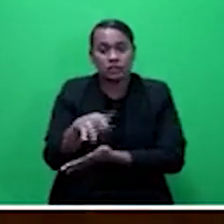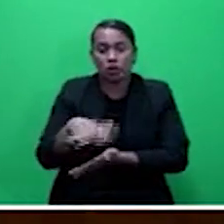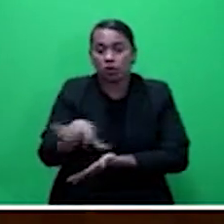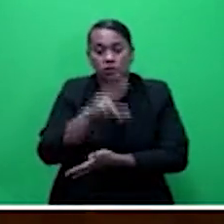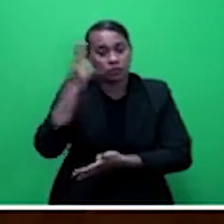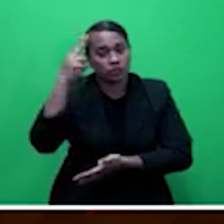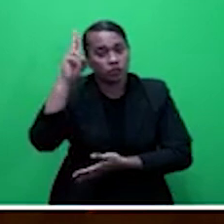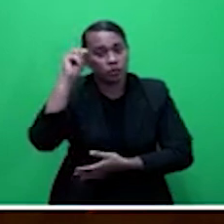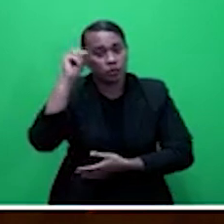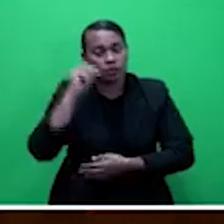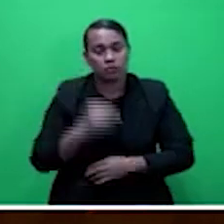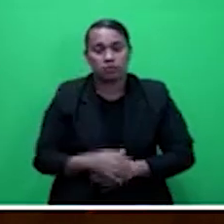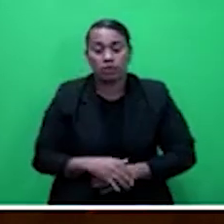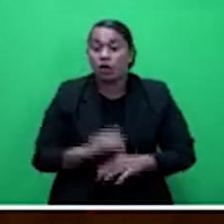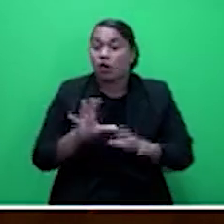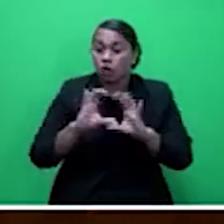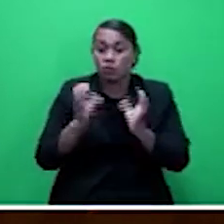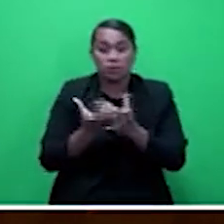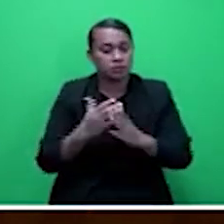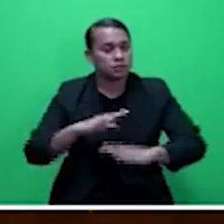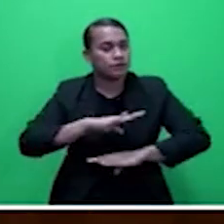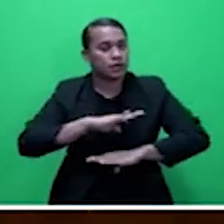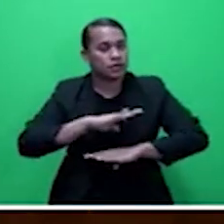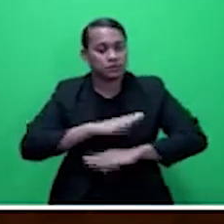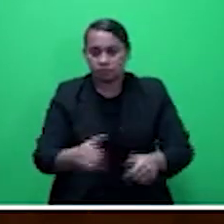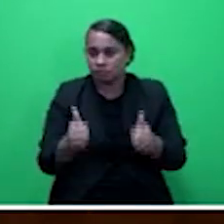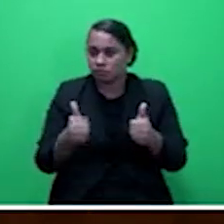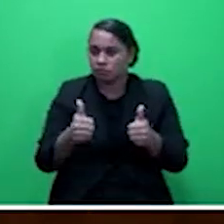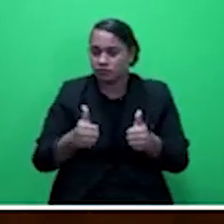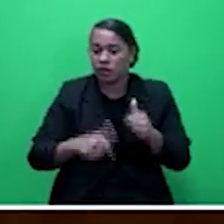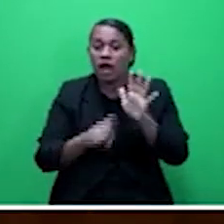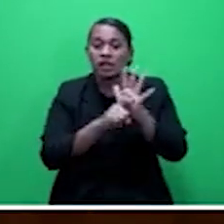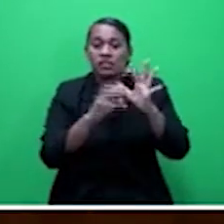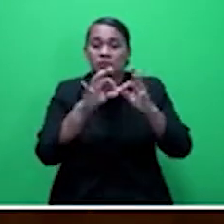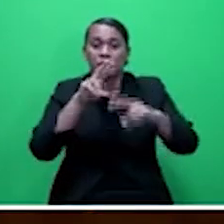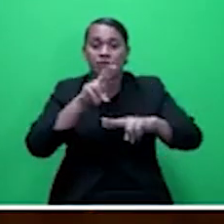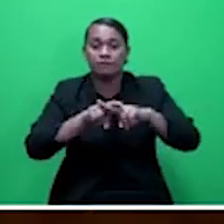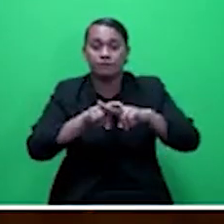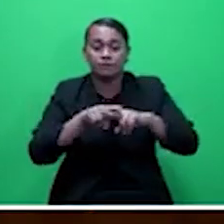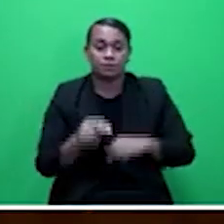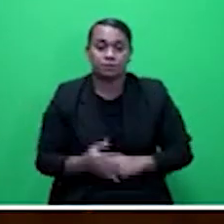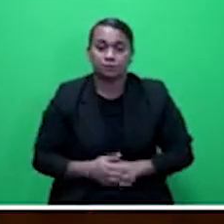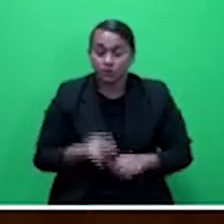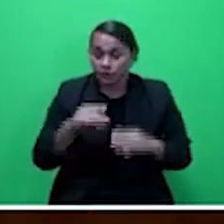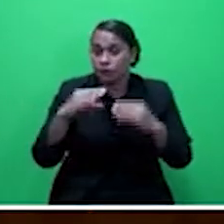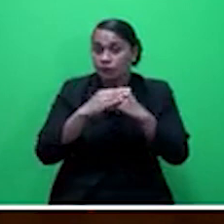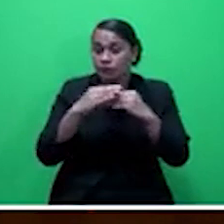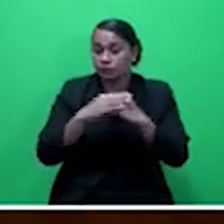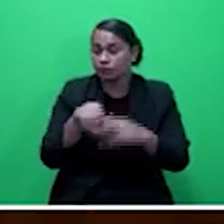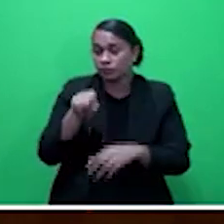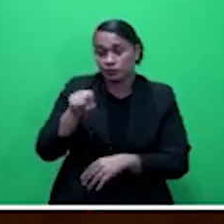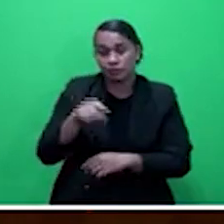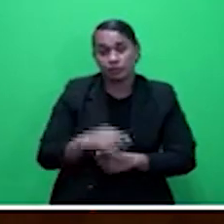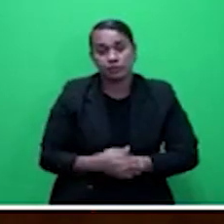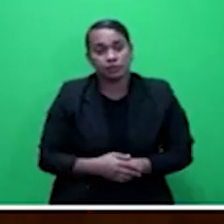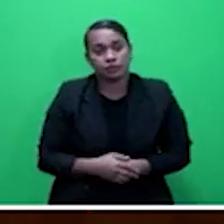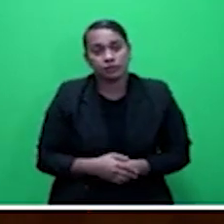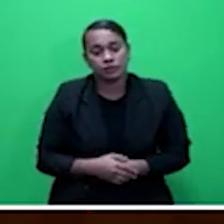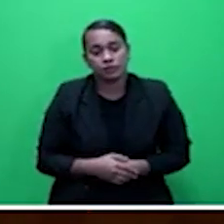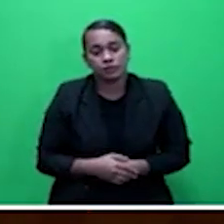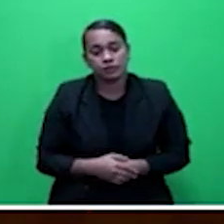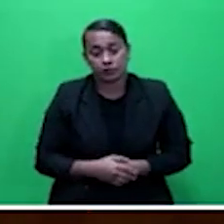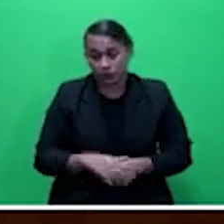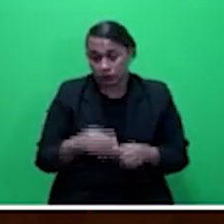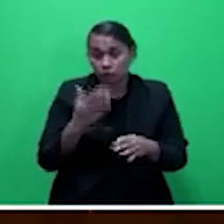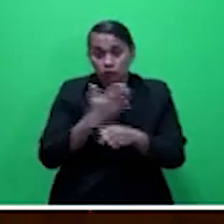Committee was satisfied with the overall performance of Reserve Bank of Fiji as the regulator